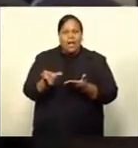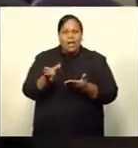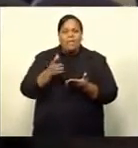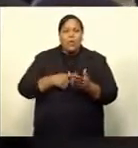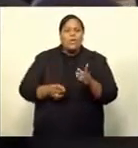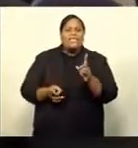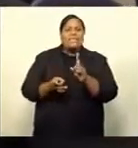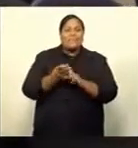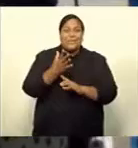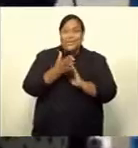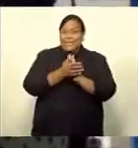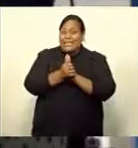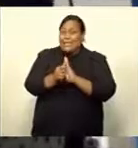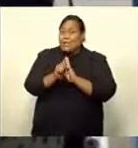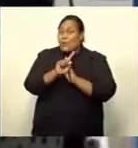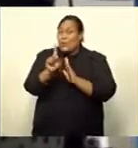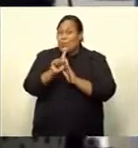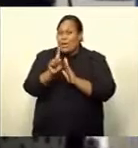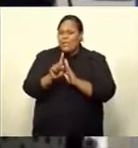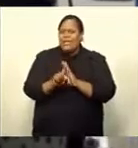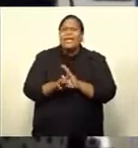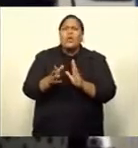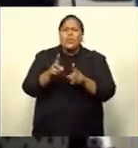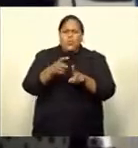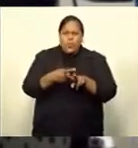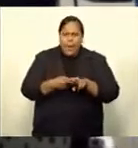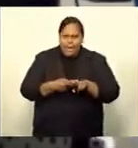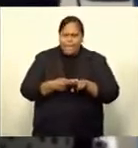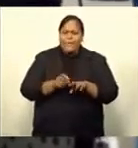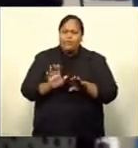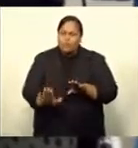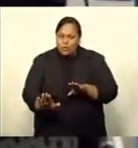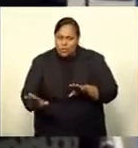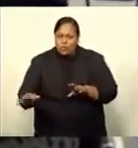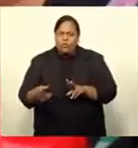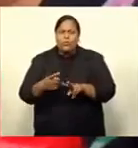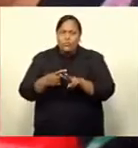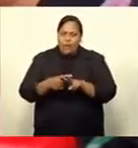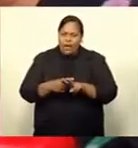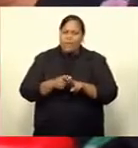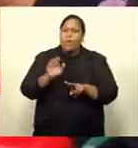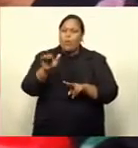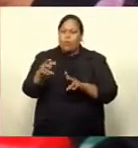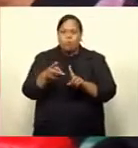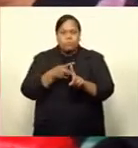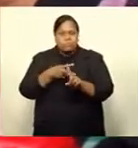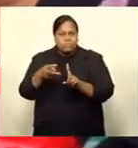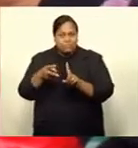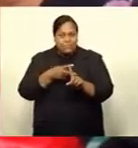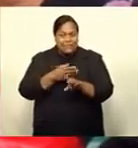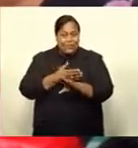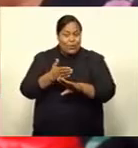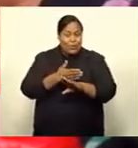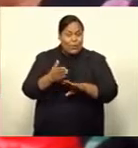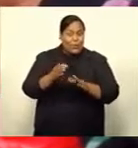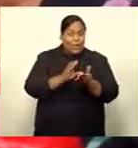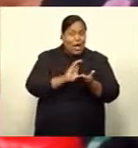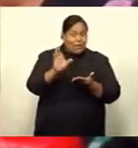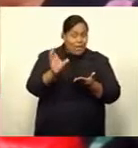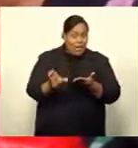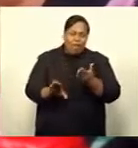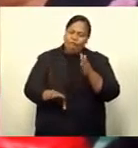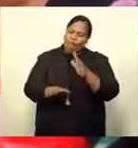rape, sexual harassment and other issues affecting young girls and women. The new counselors will get the full package